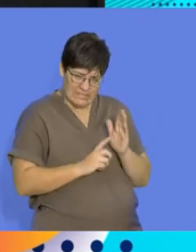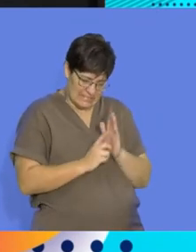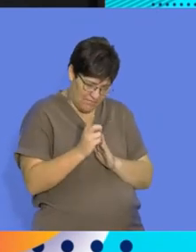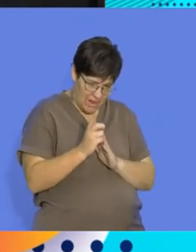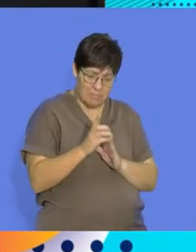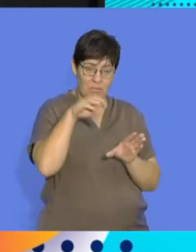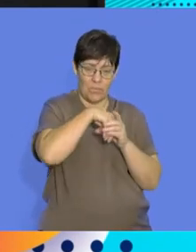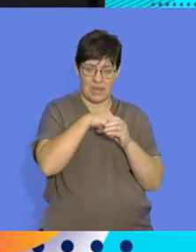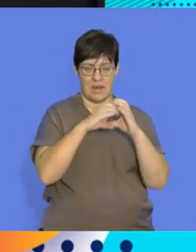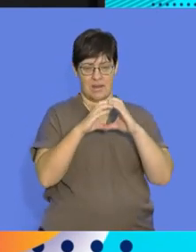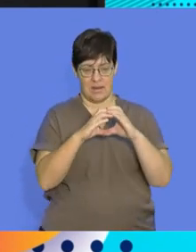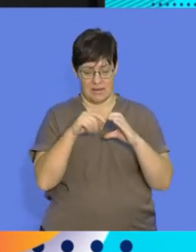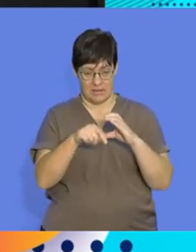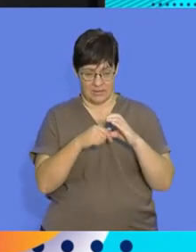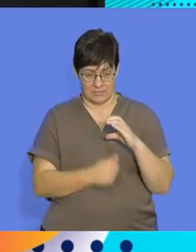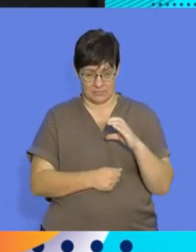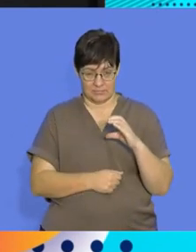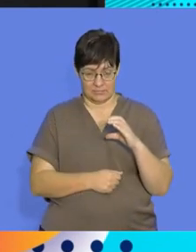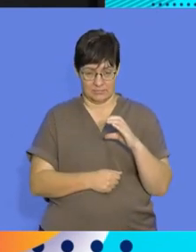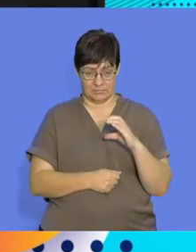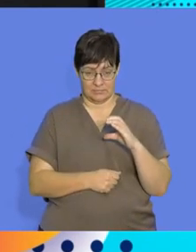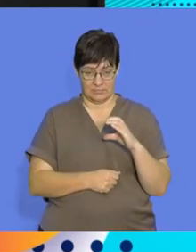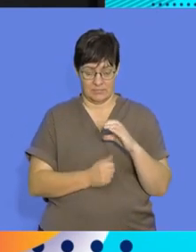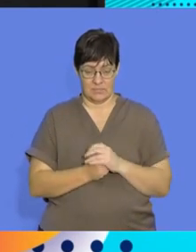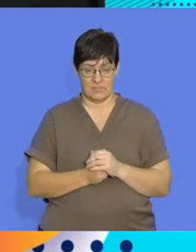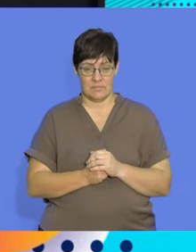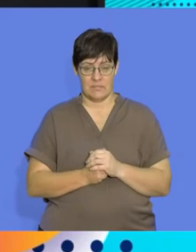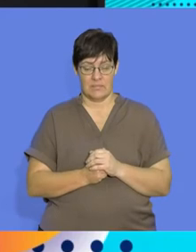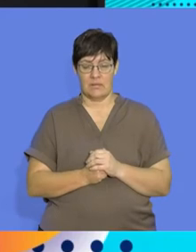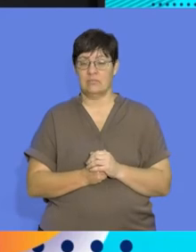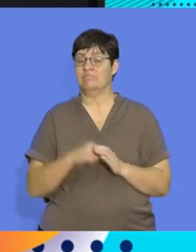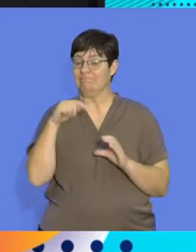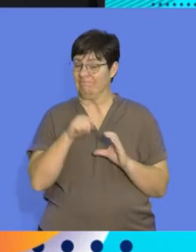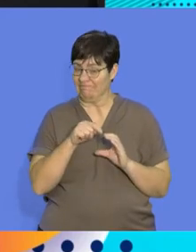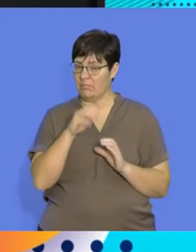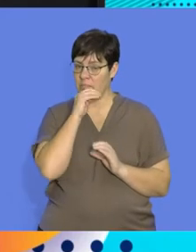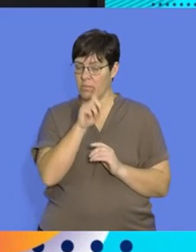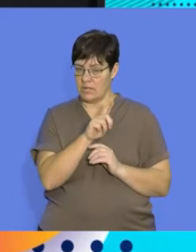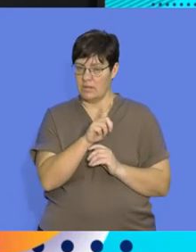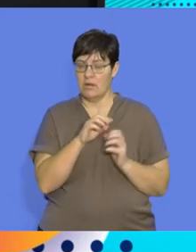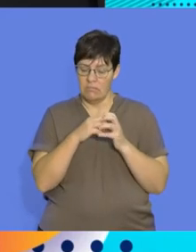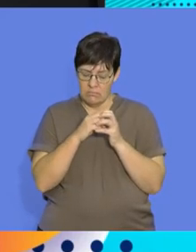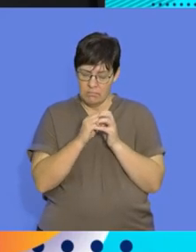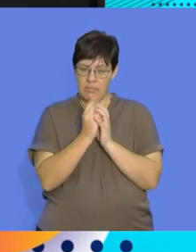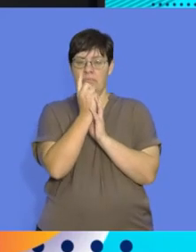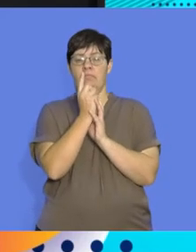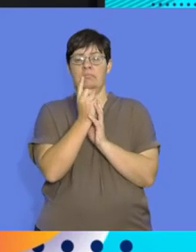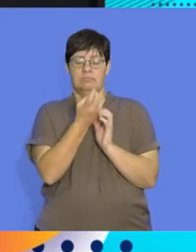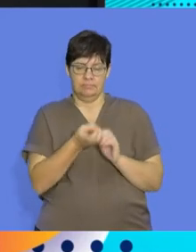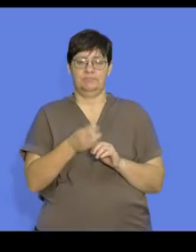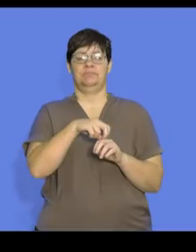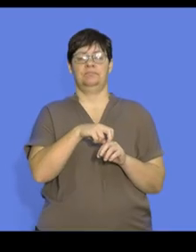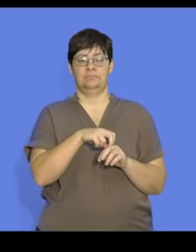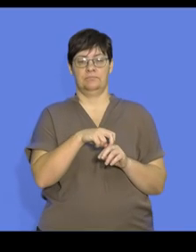developing within, the embryo developing within the egg. And that means that when these hatch, you'll find that